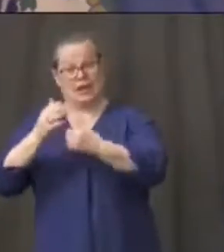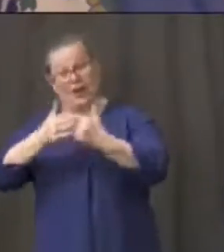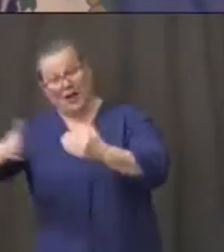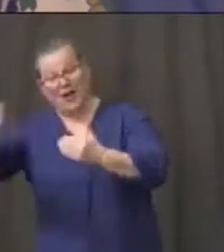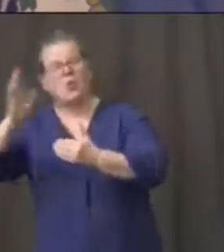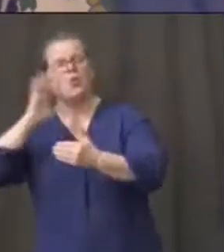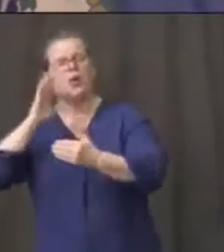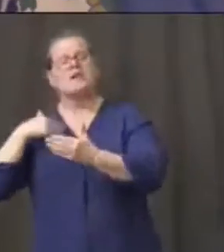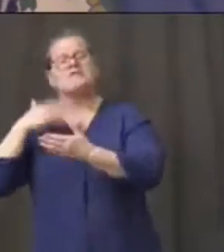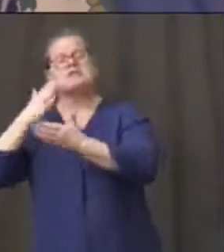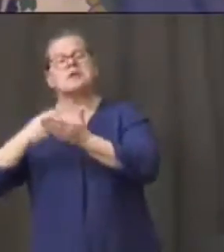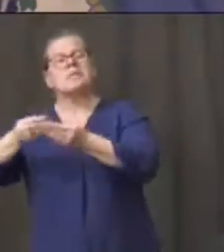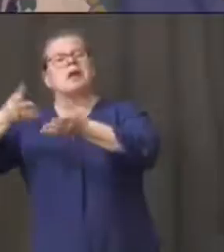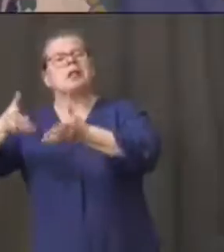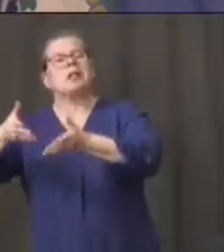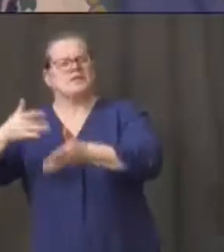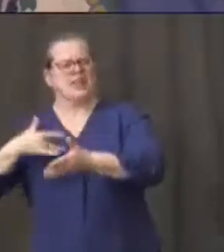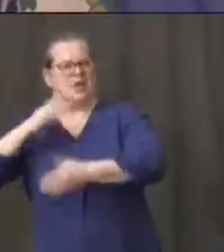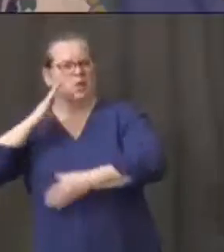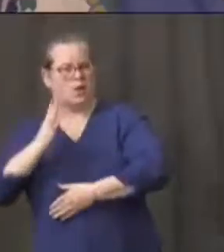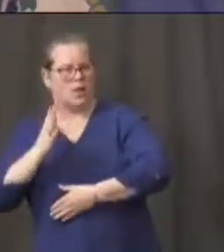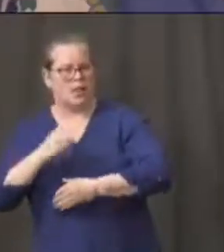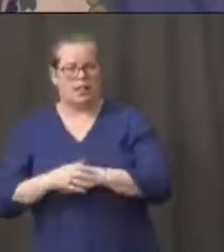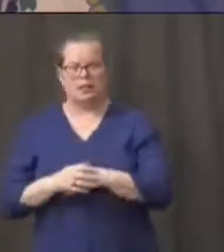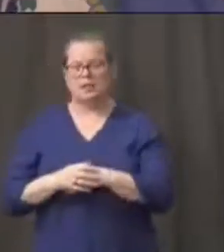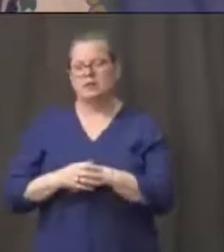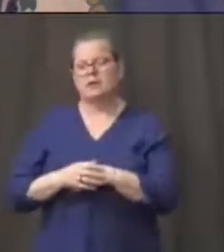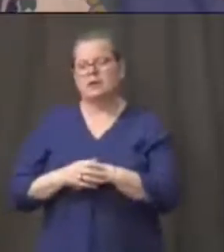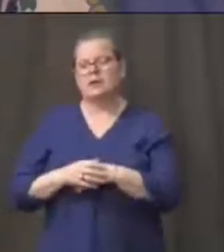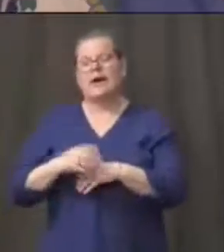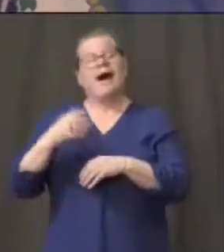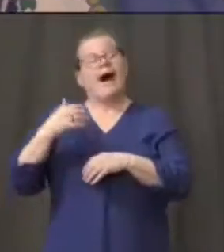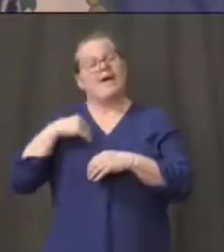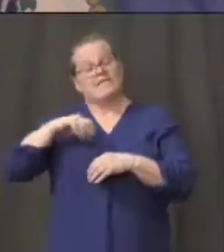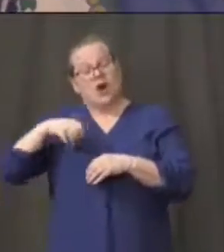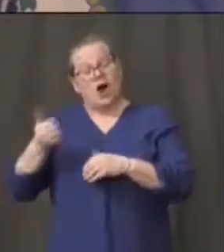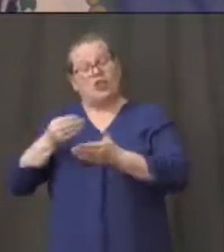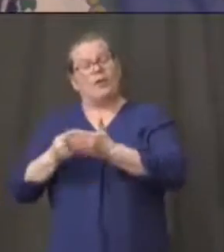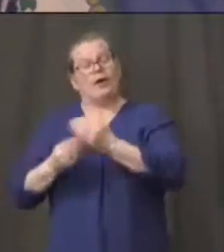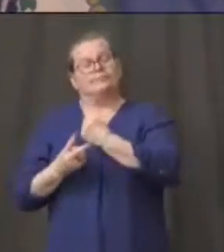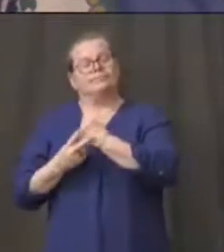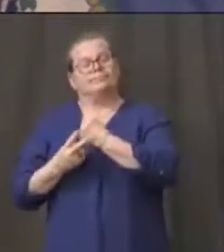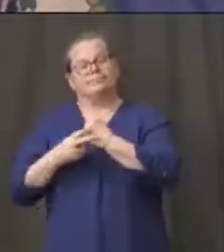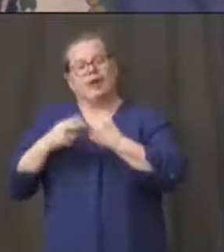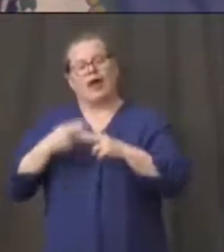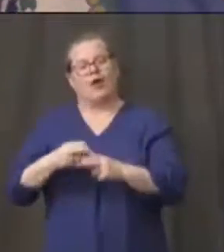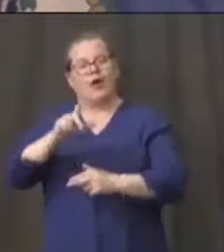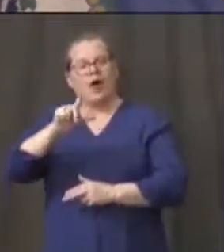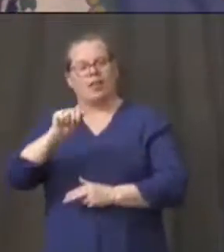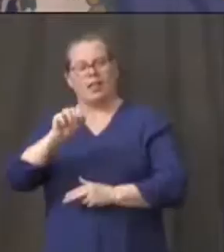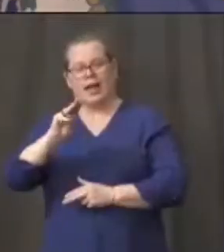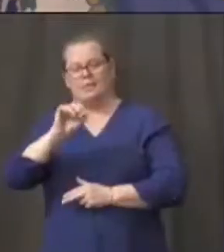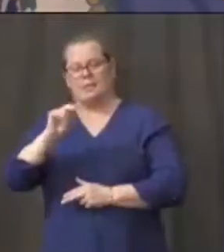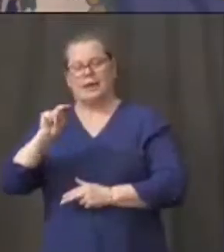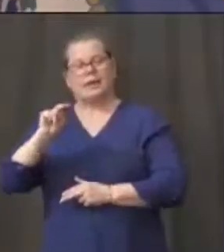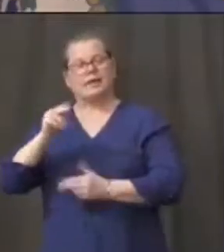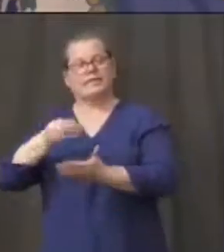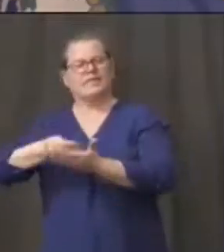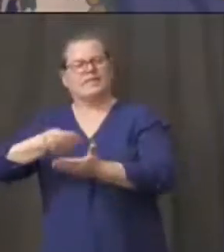funds. I call it the Lehman Fund, the David Lehman Fund. That's the short-term bridge fund that we did for our small businesses.